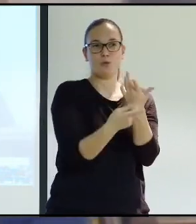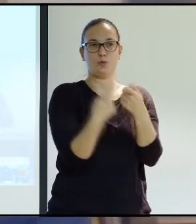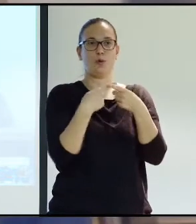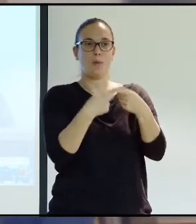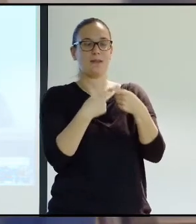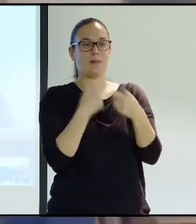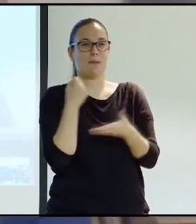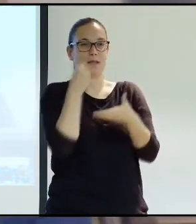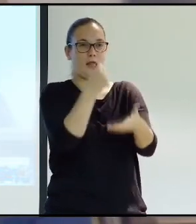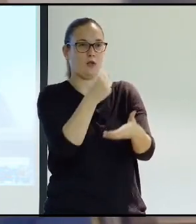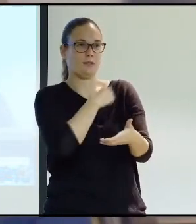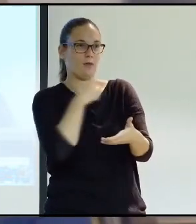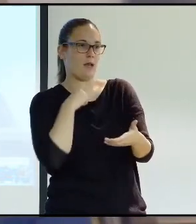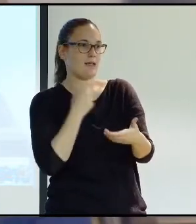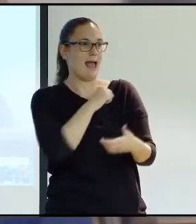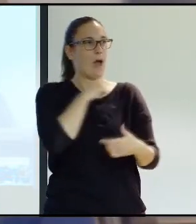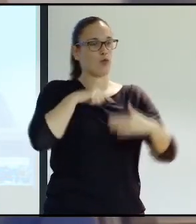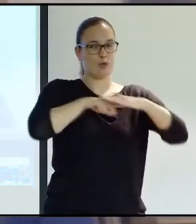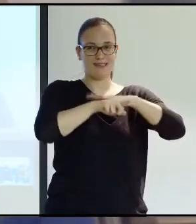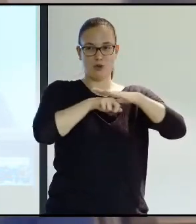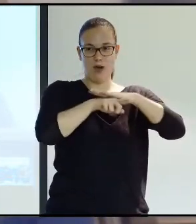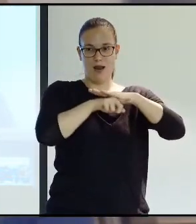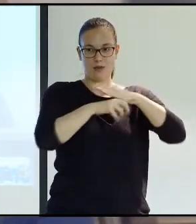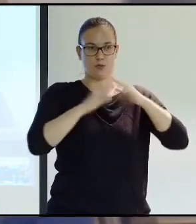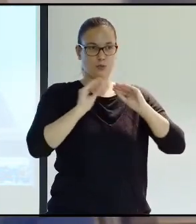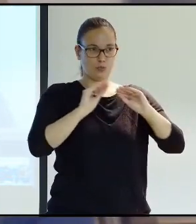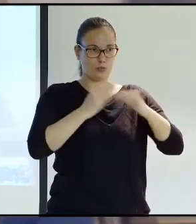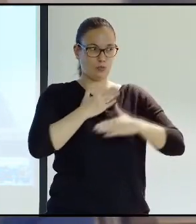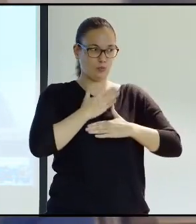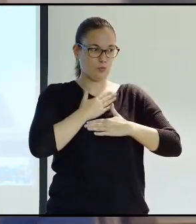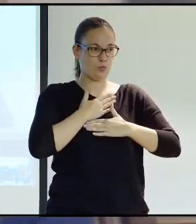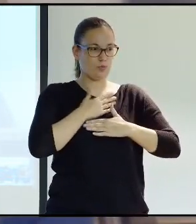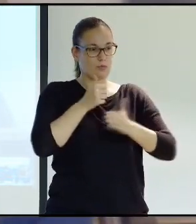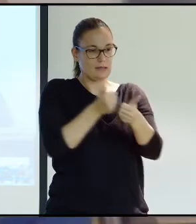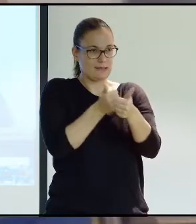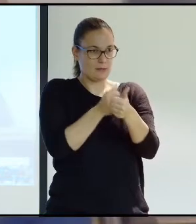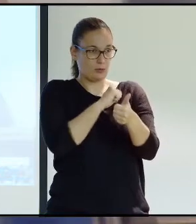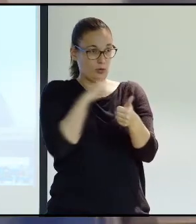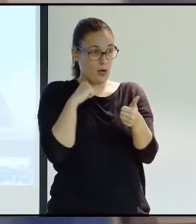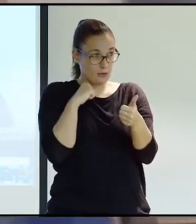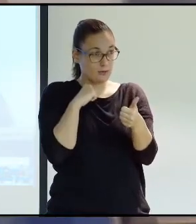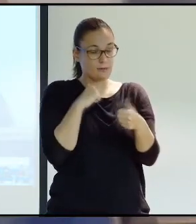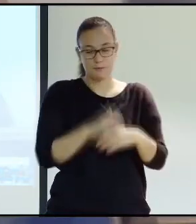And then there can be instances where people share resources,